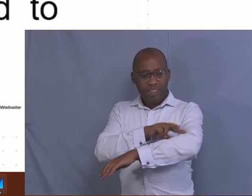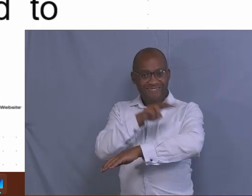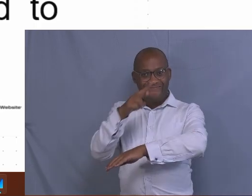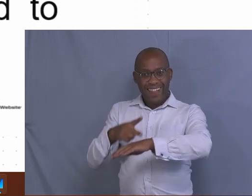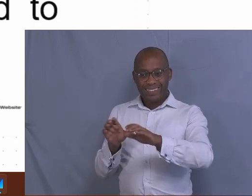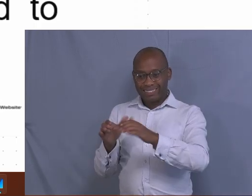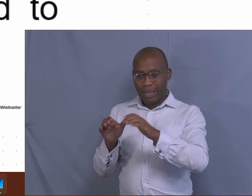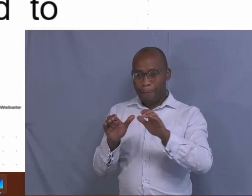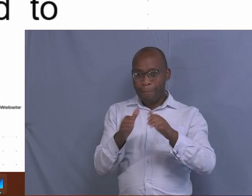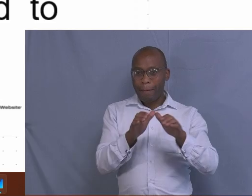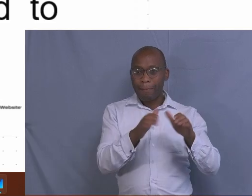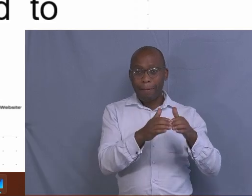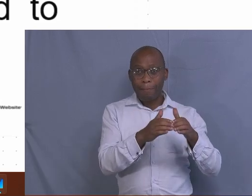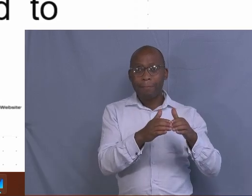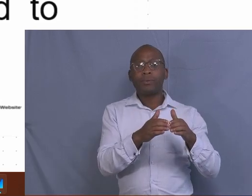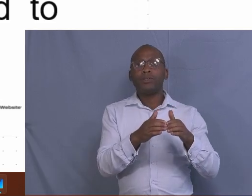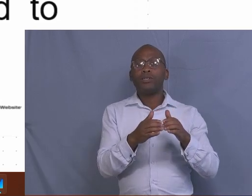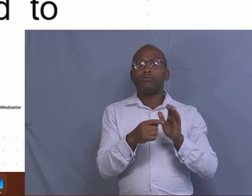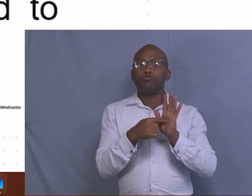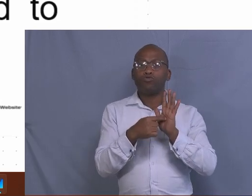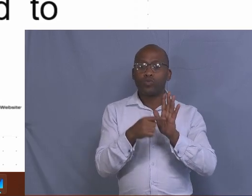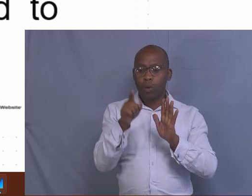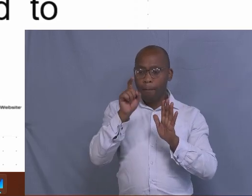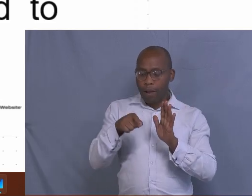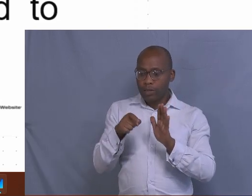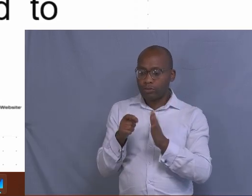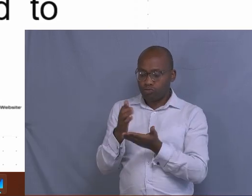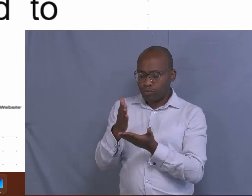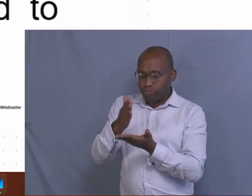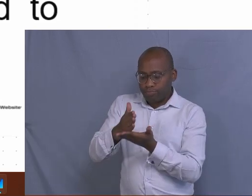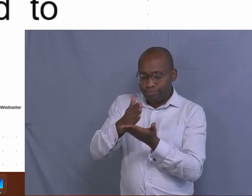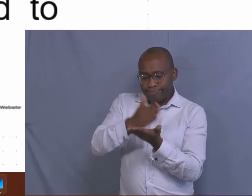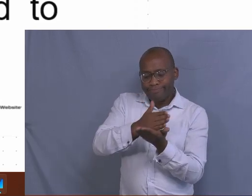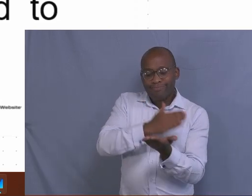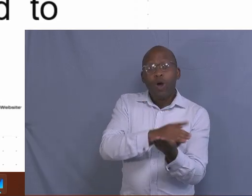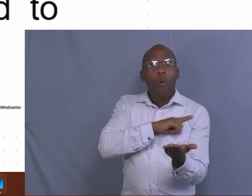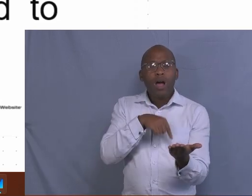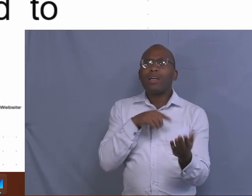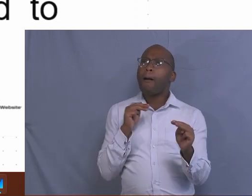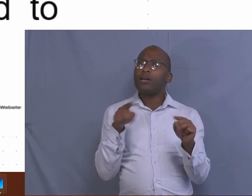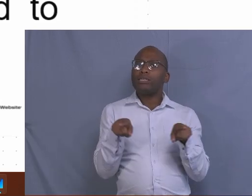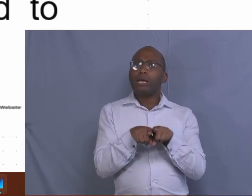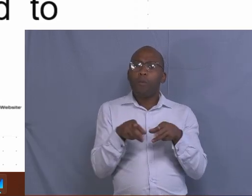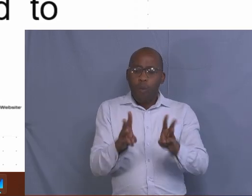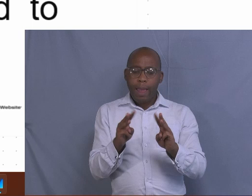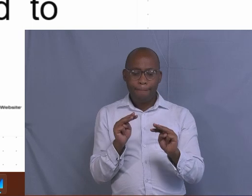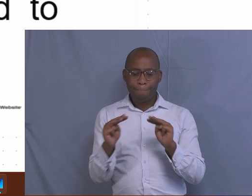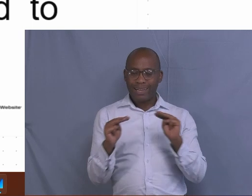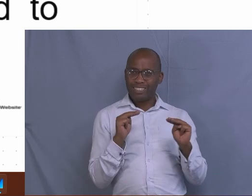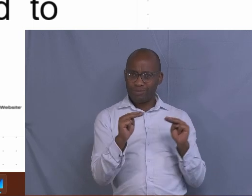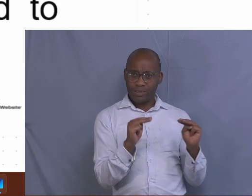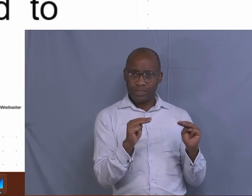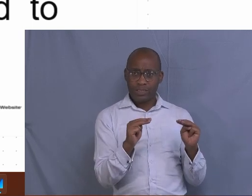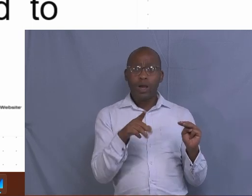division of a veiled into subdivision in order to manage the veiled. But remember, I said there are specific